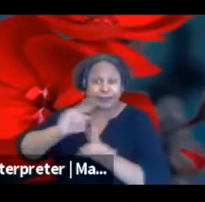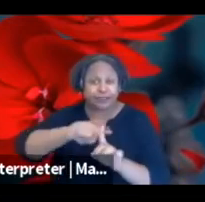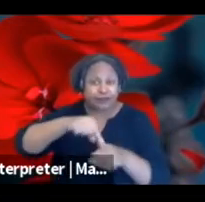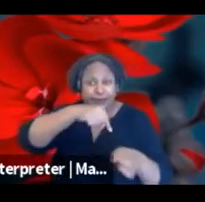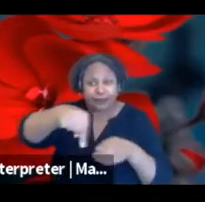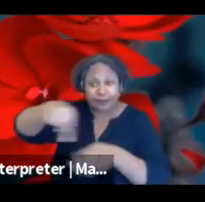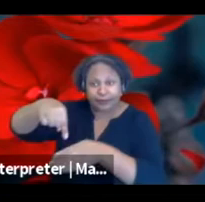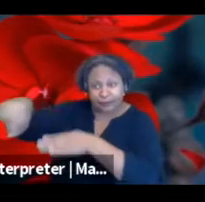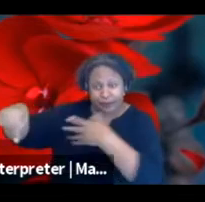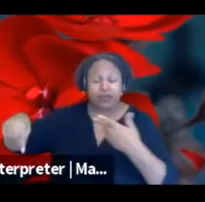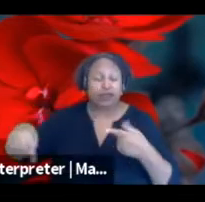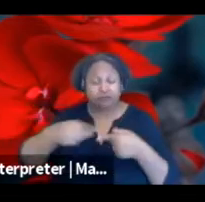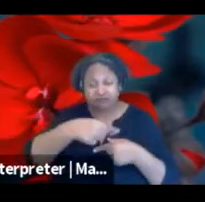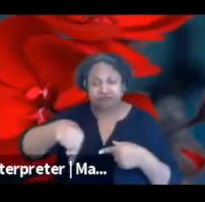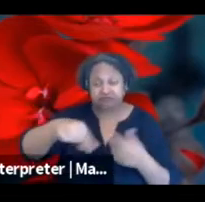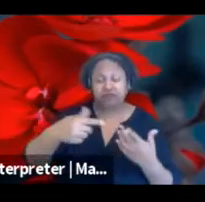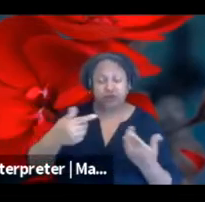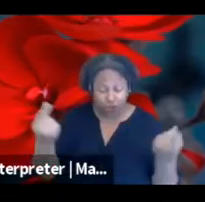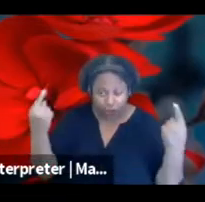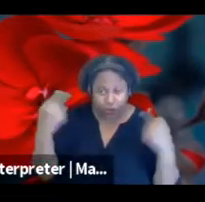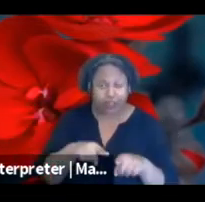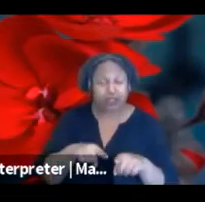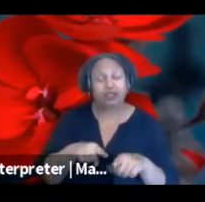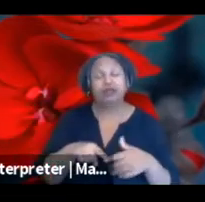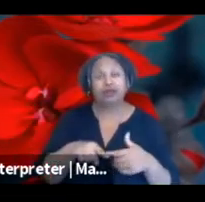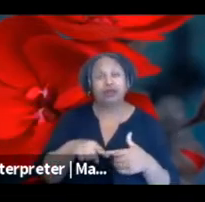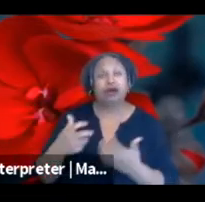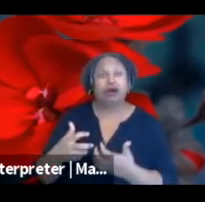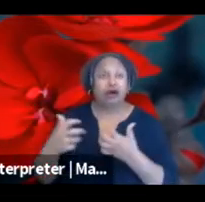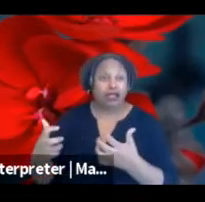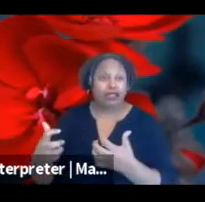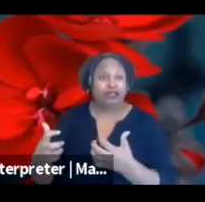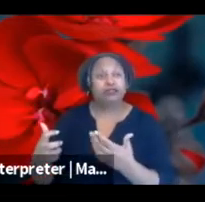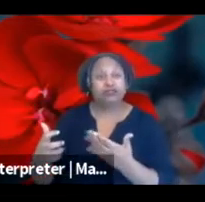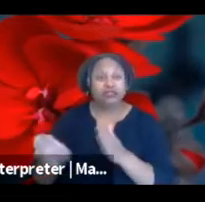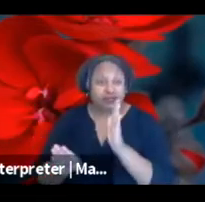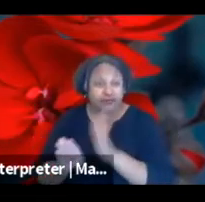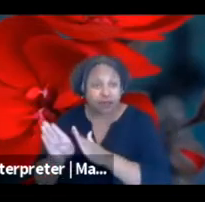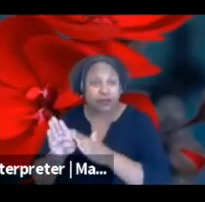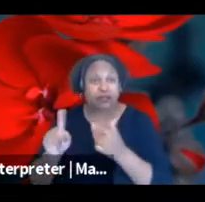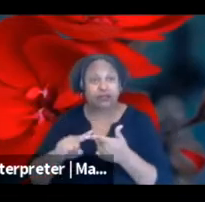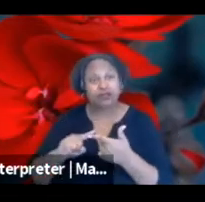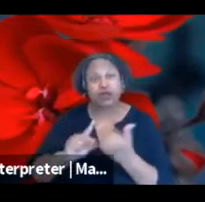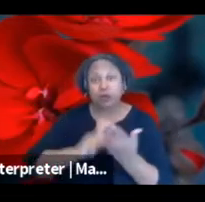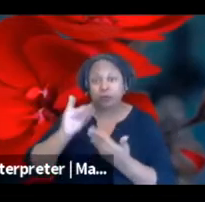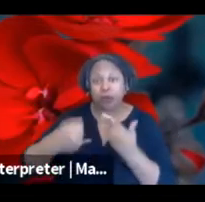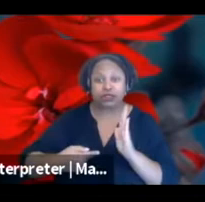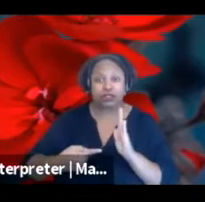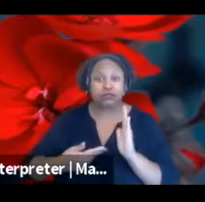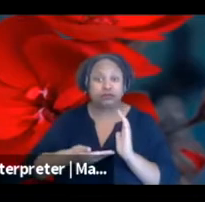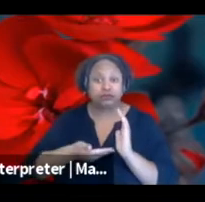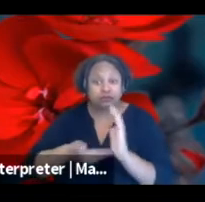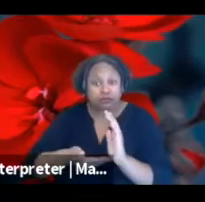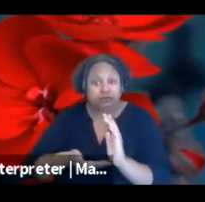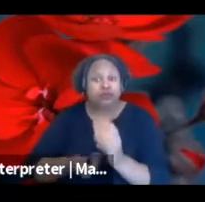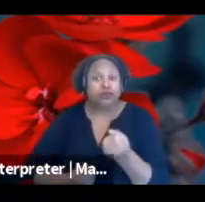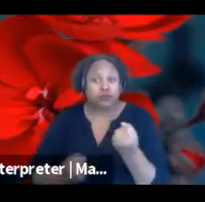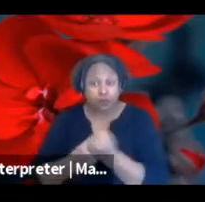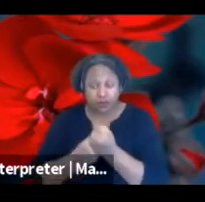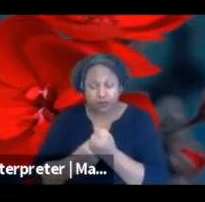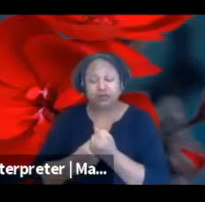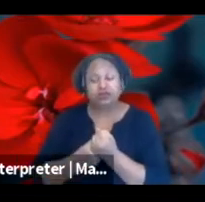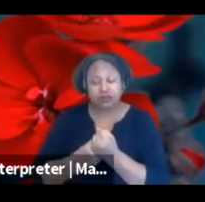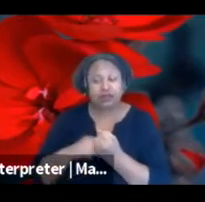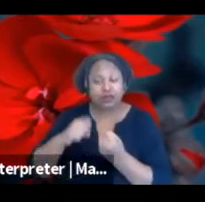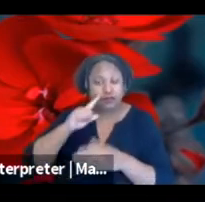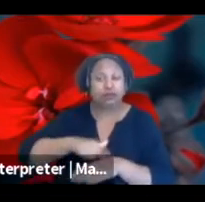development and public presentation support was definitely essential, in particular, to support artists